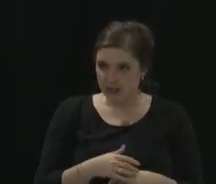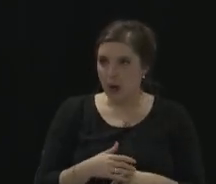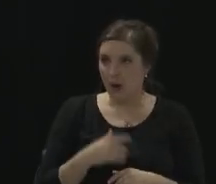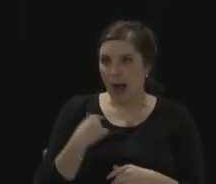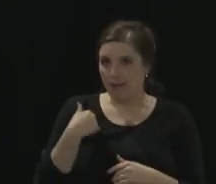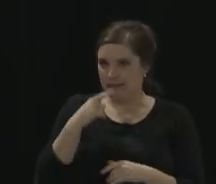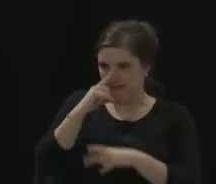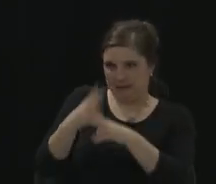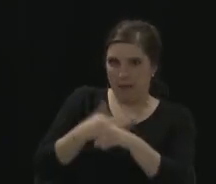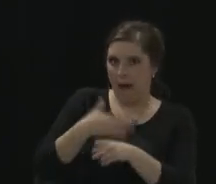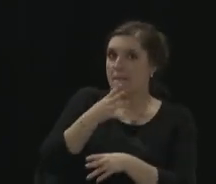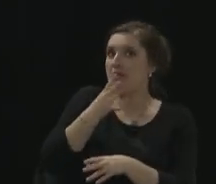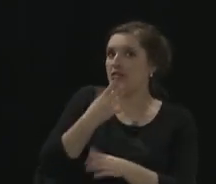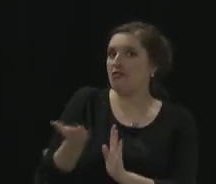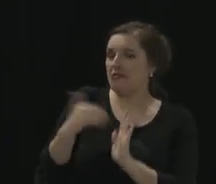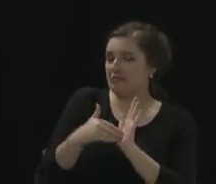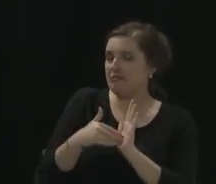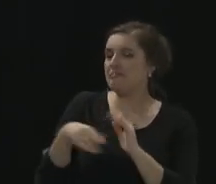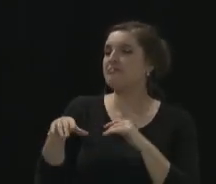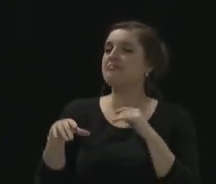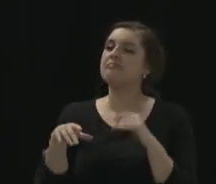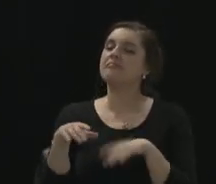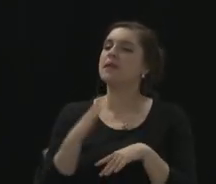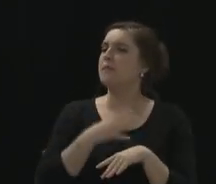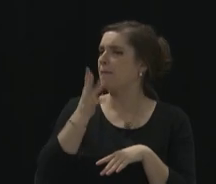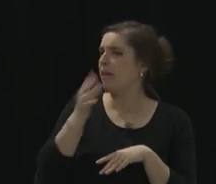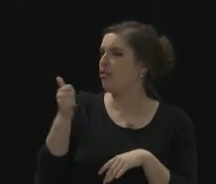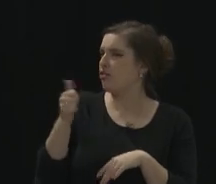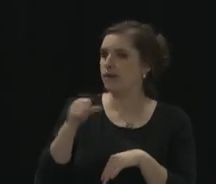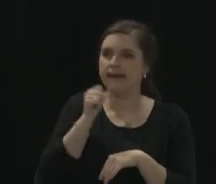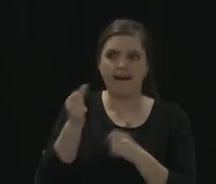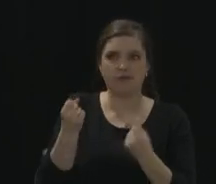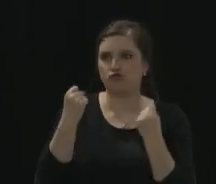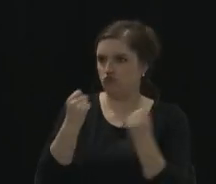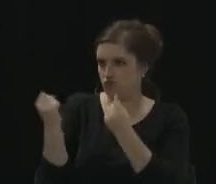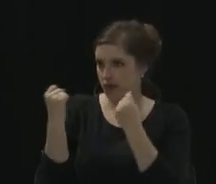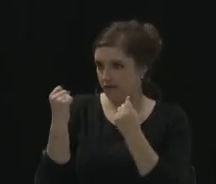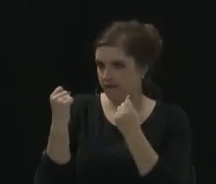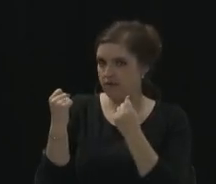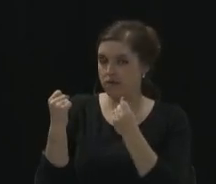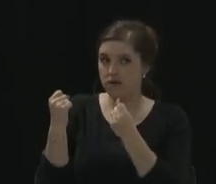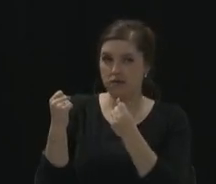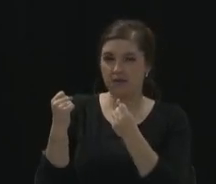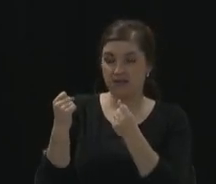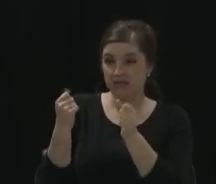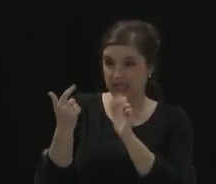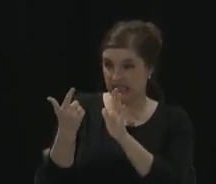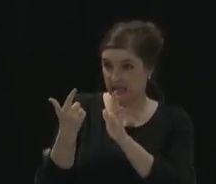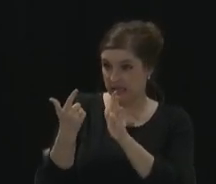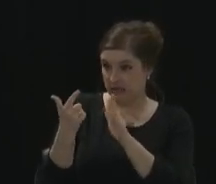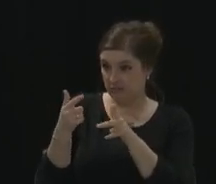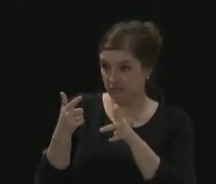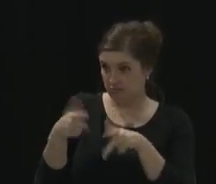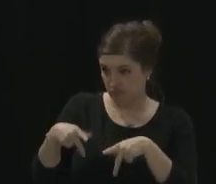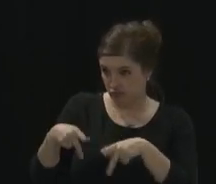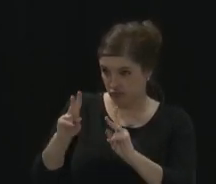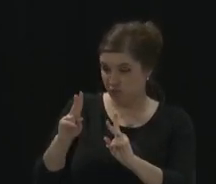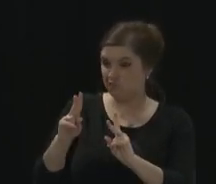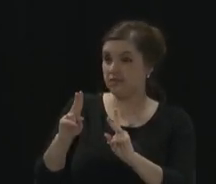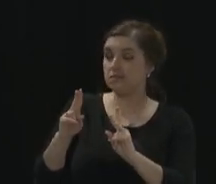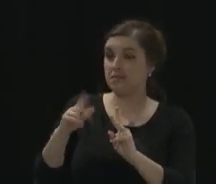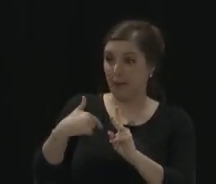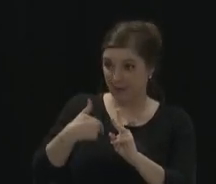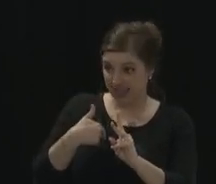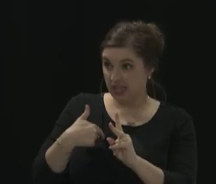And so is it legal for me to accept her absentee ballot and drive it